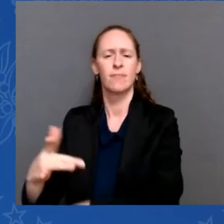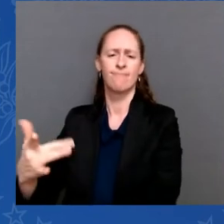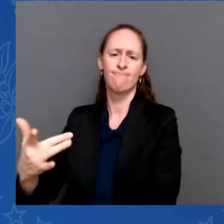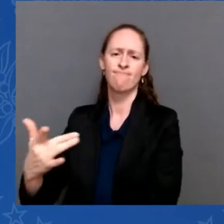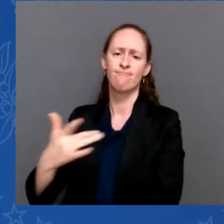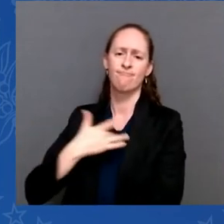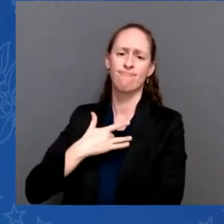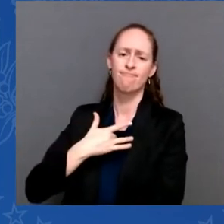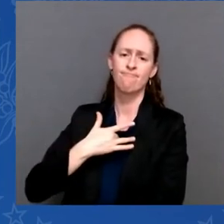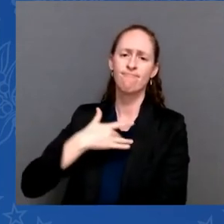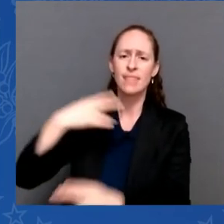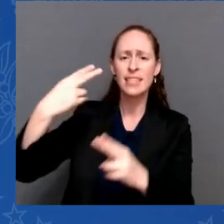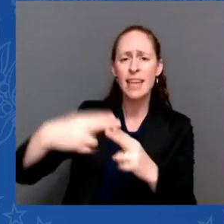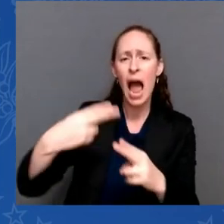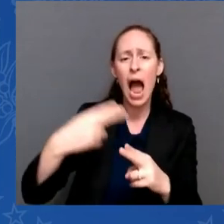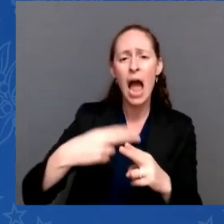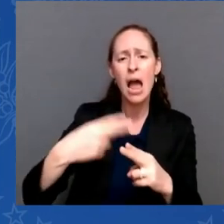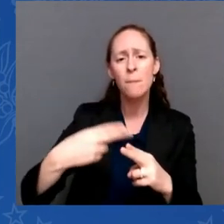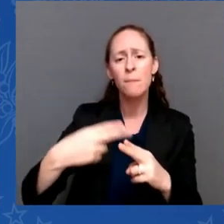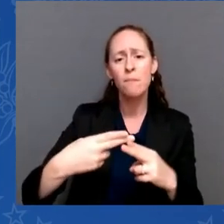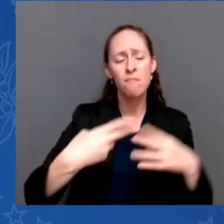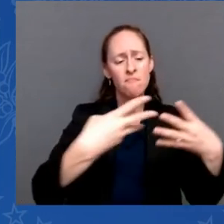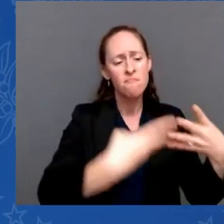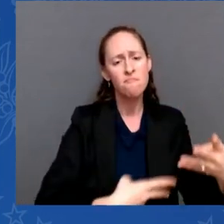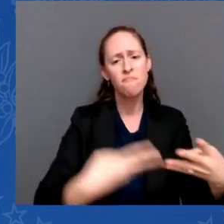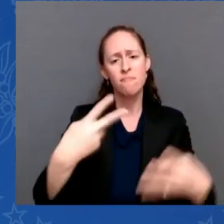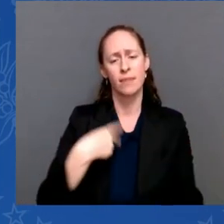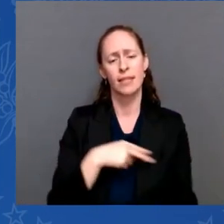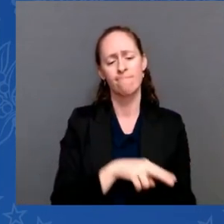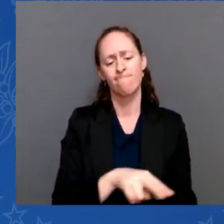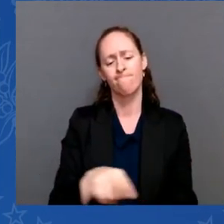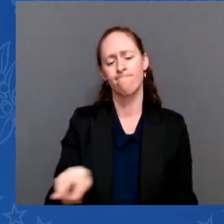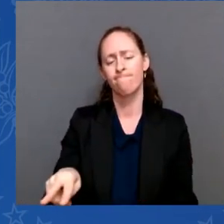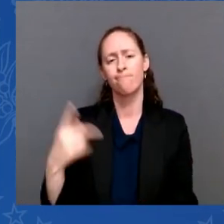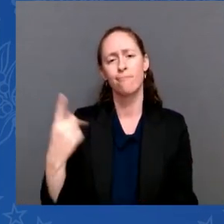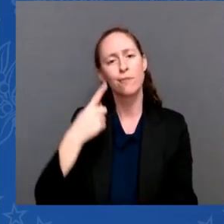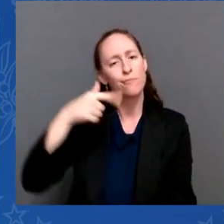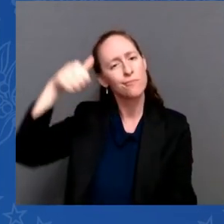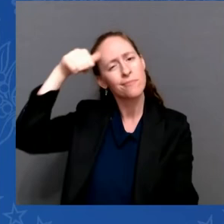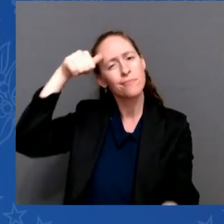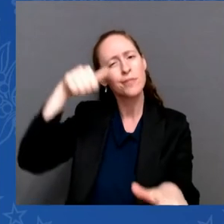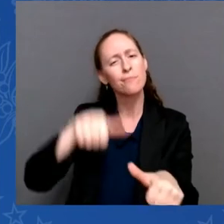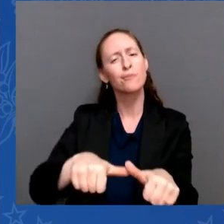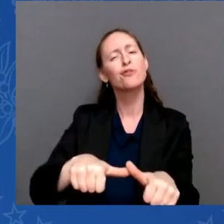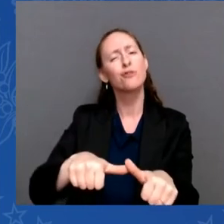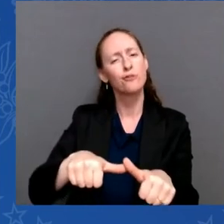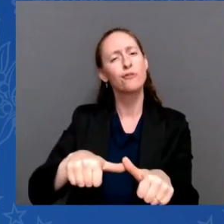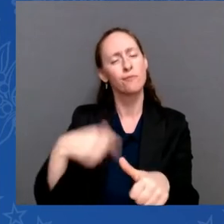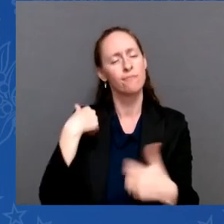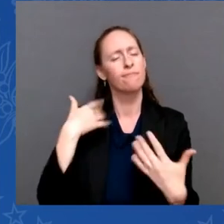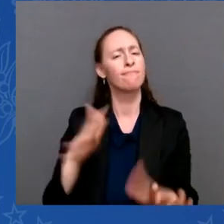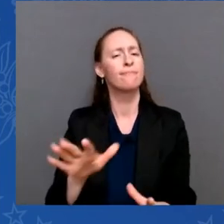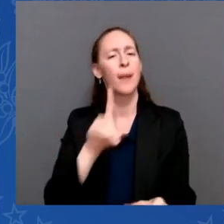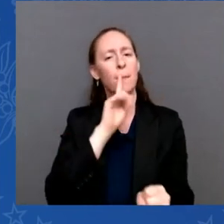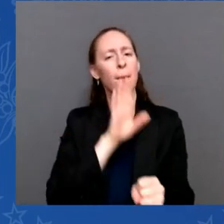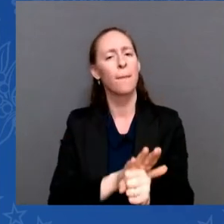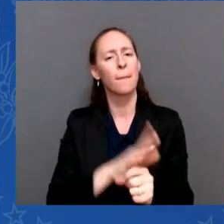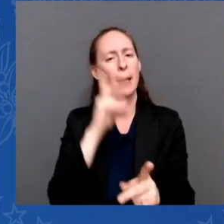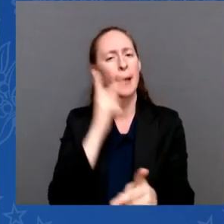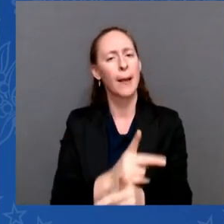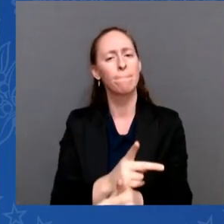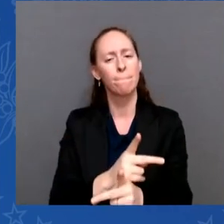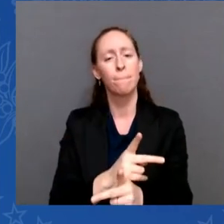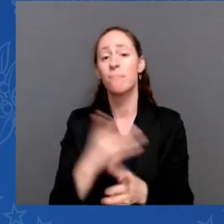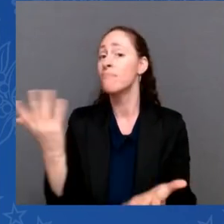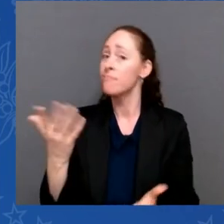powerful reminder of the sacred promise we made as a nation. We will never forget. The memorial also